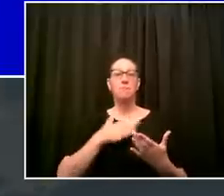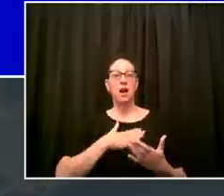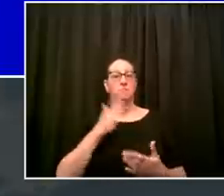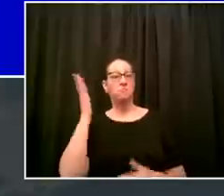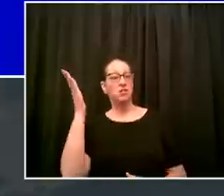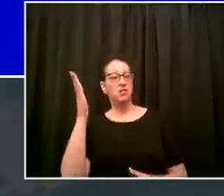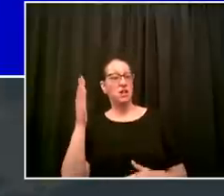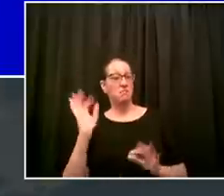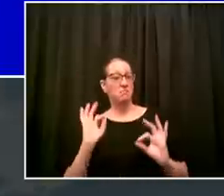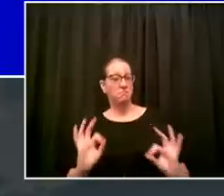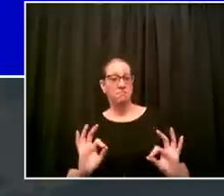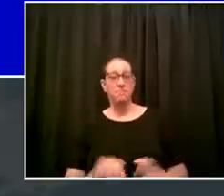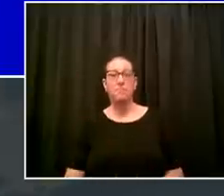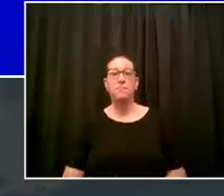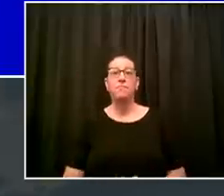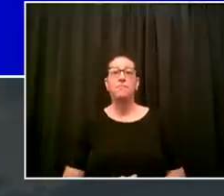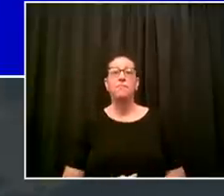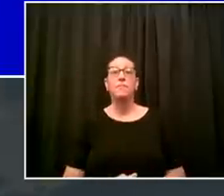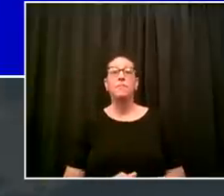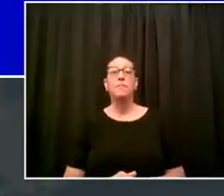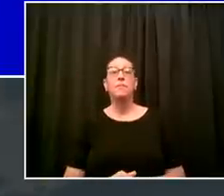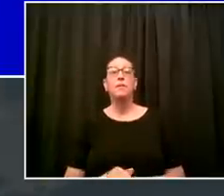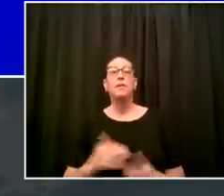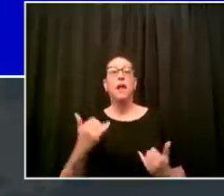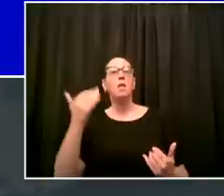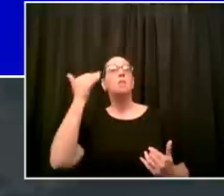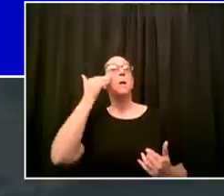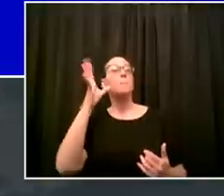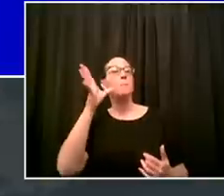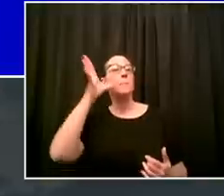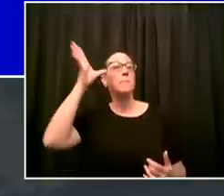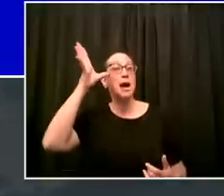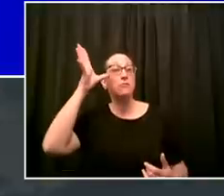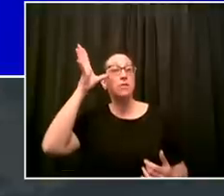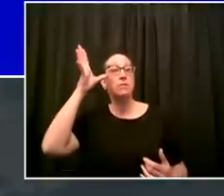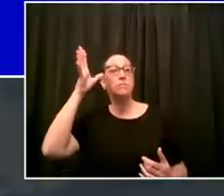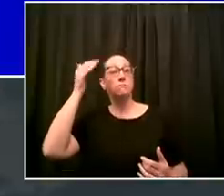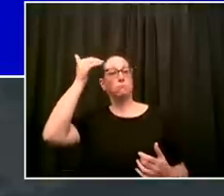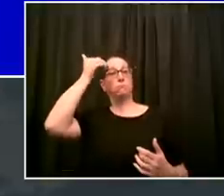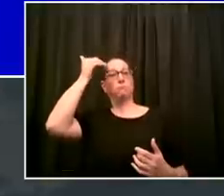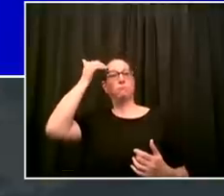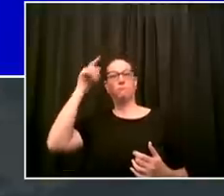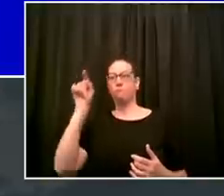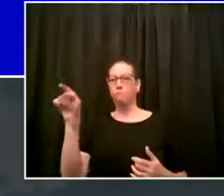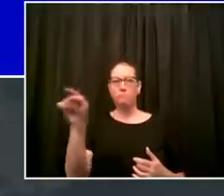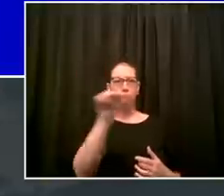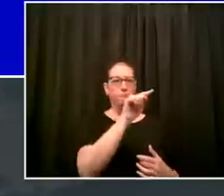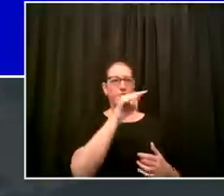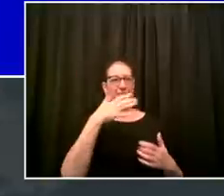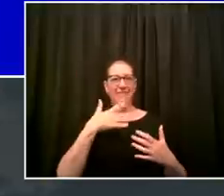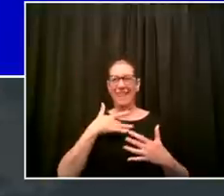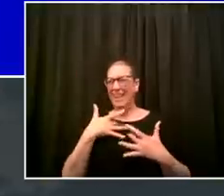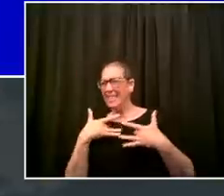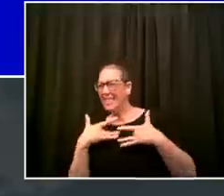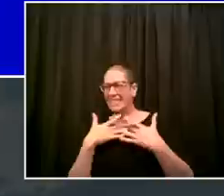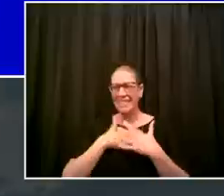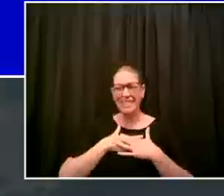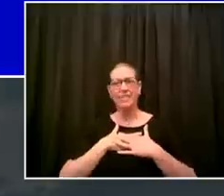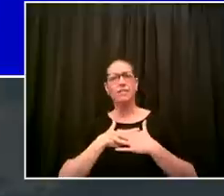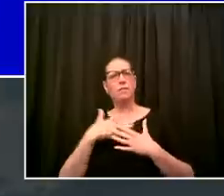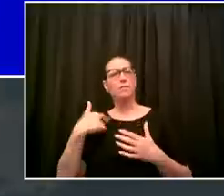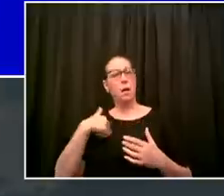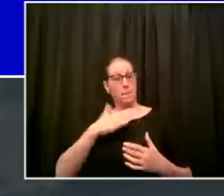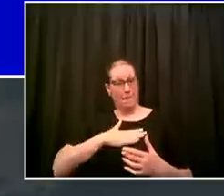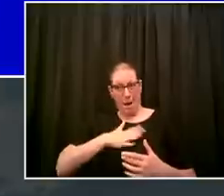like every parent like every one of those children in their life so i'll come down off of that and we'll move to